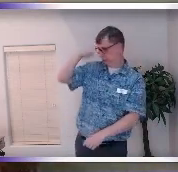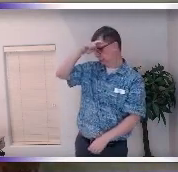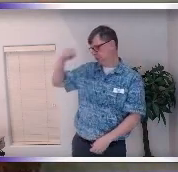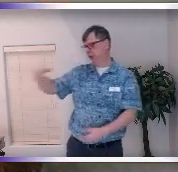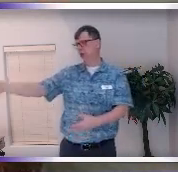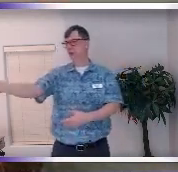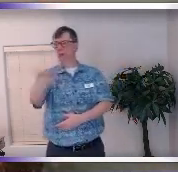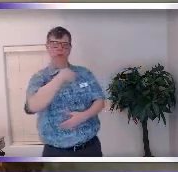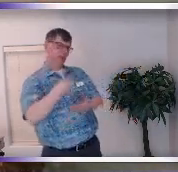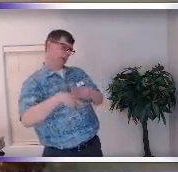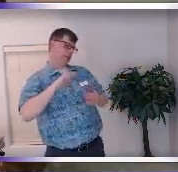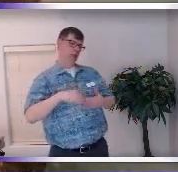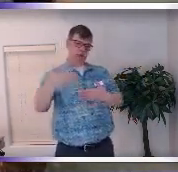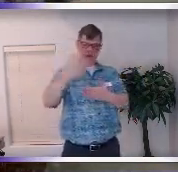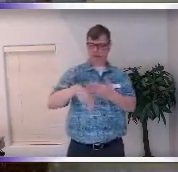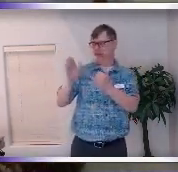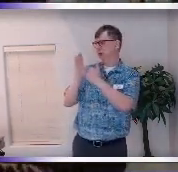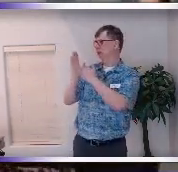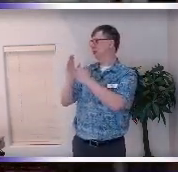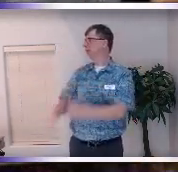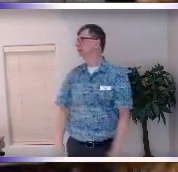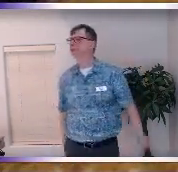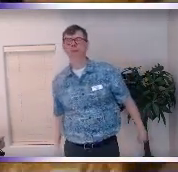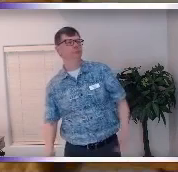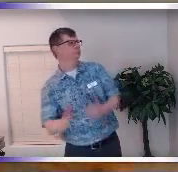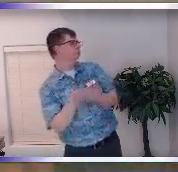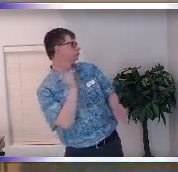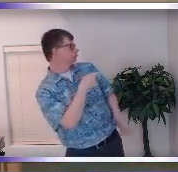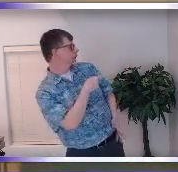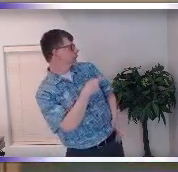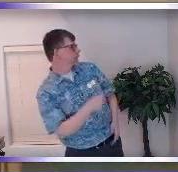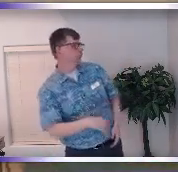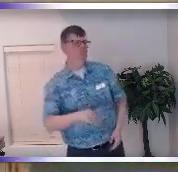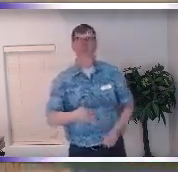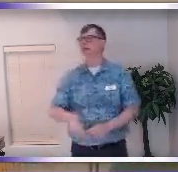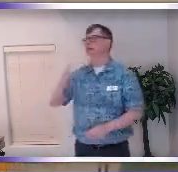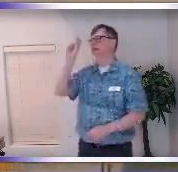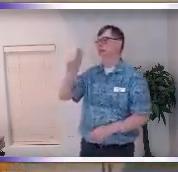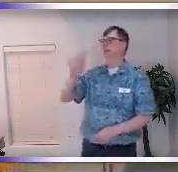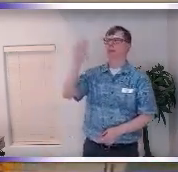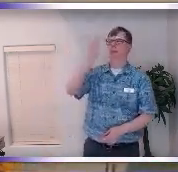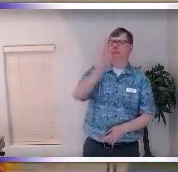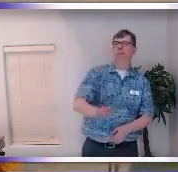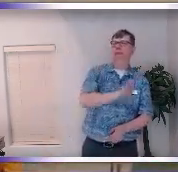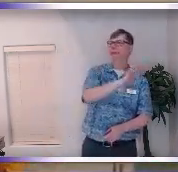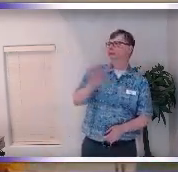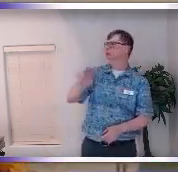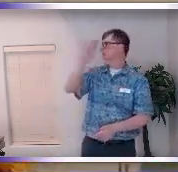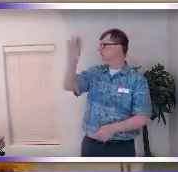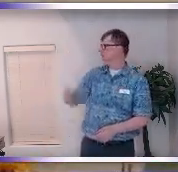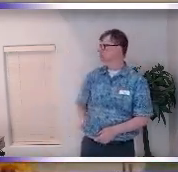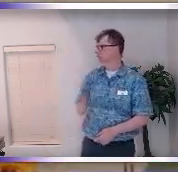right sometimes we've met all those people I've been there uh you know in the four quadrants it's uh to me the